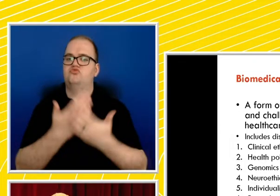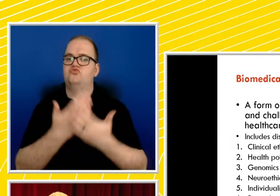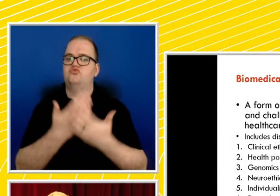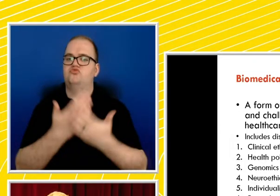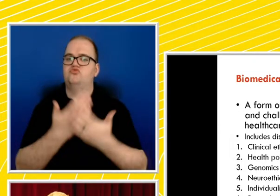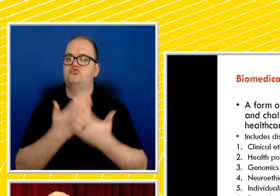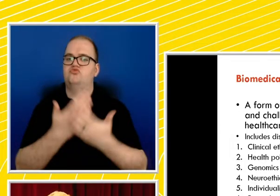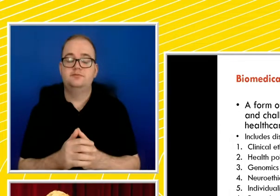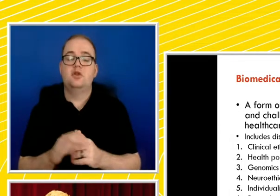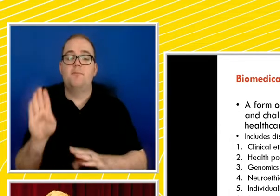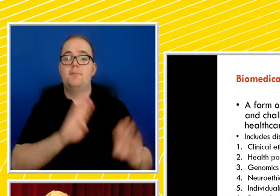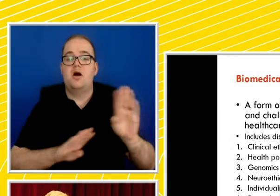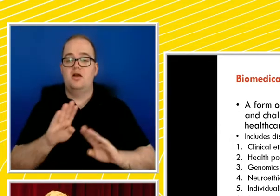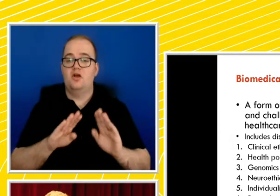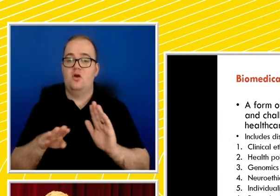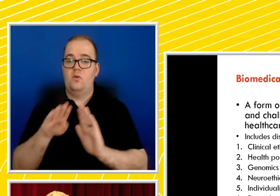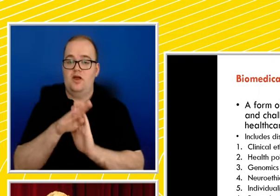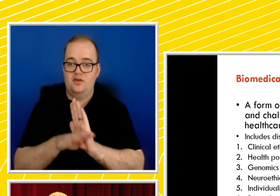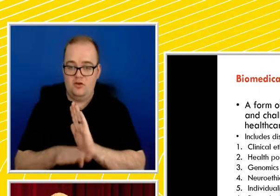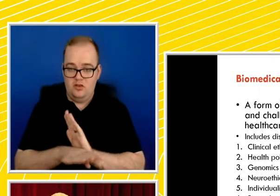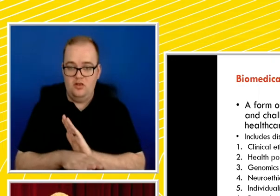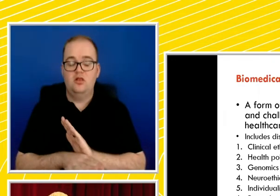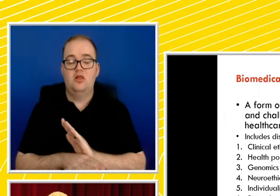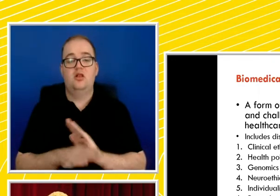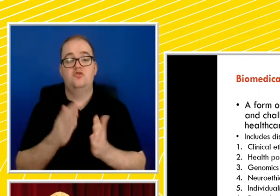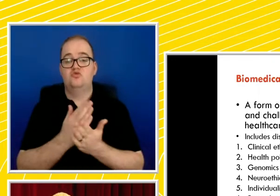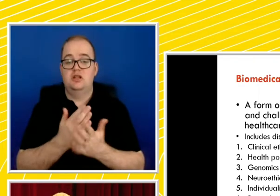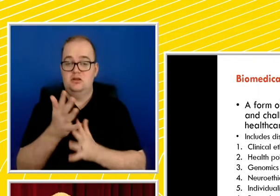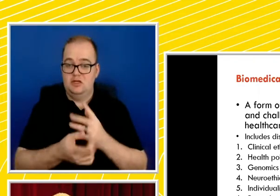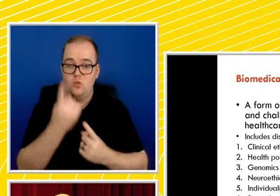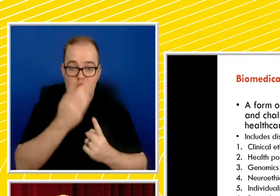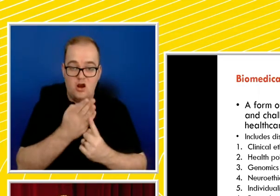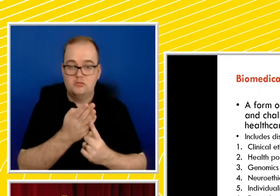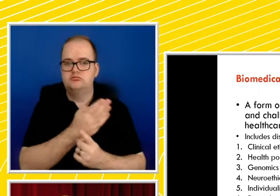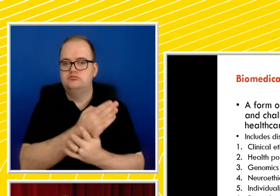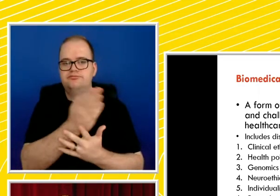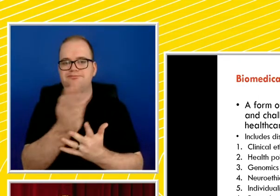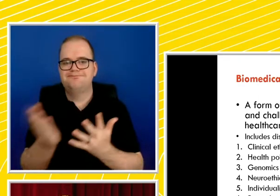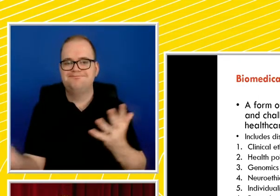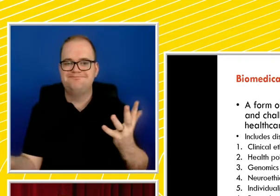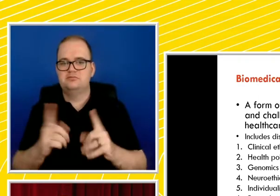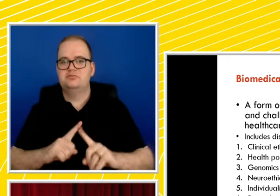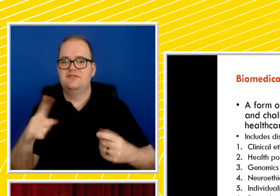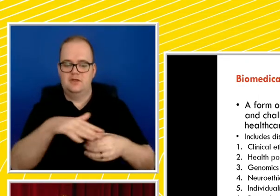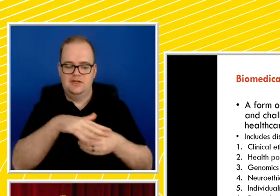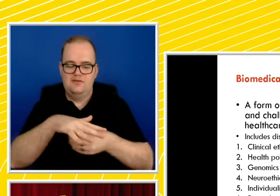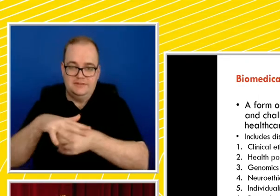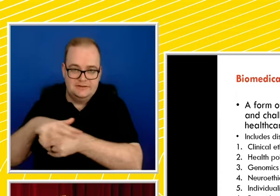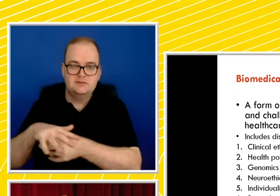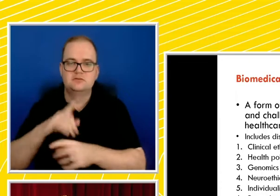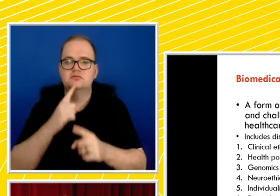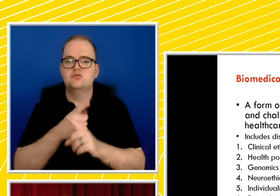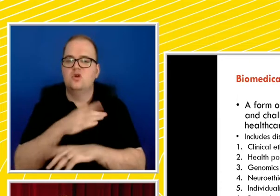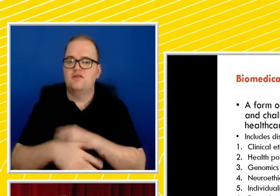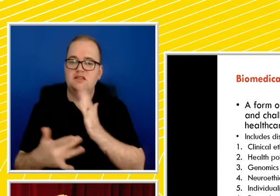broad line of inquiry incorporating multiple discourses and multiple perspectives, examining technologies that are often